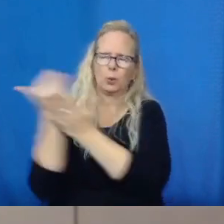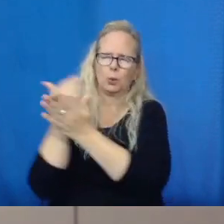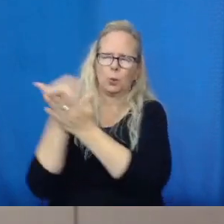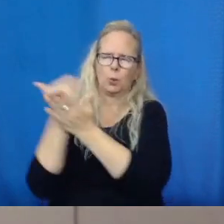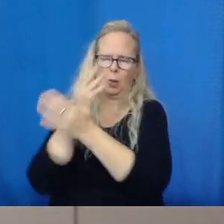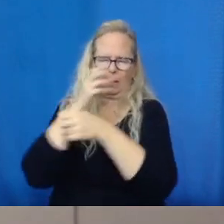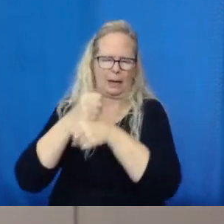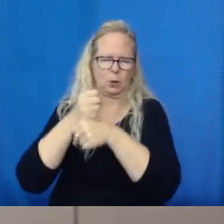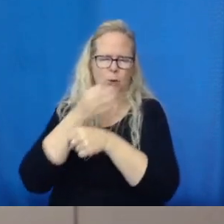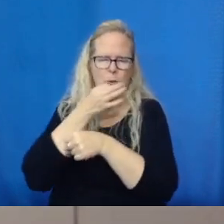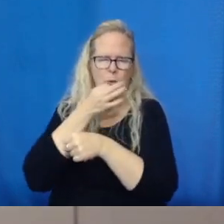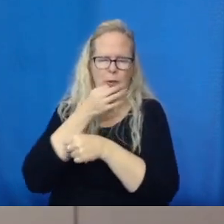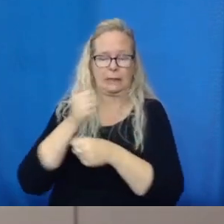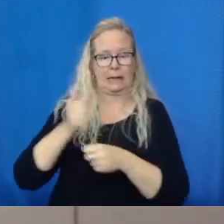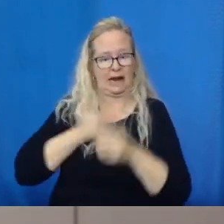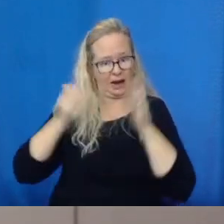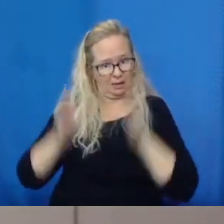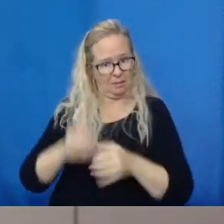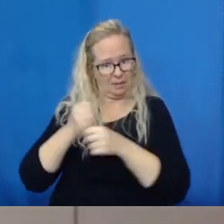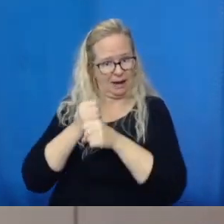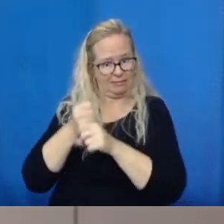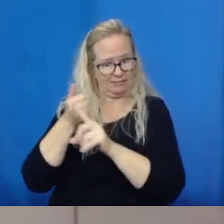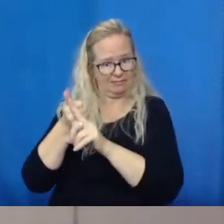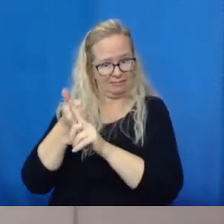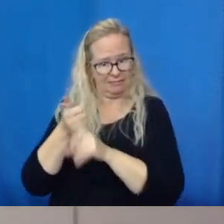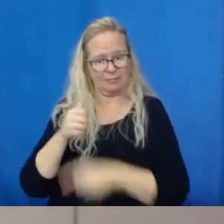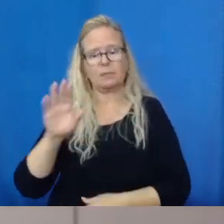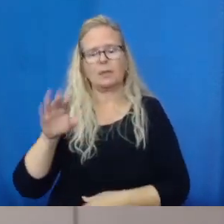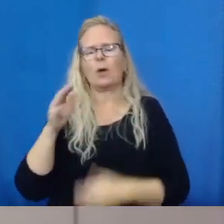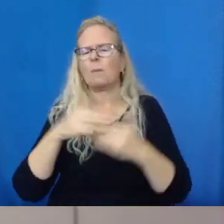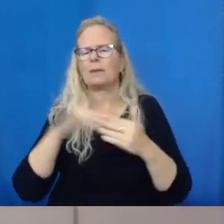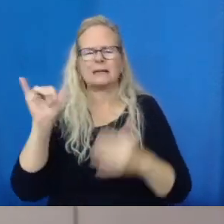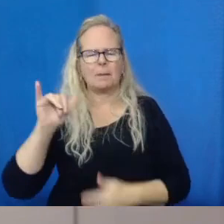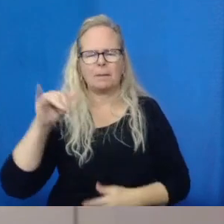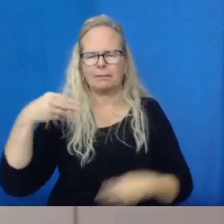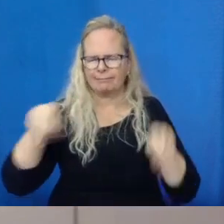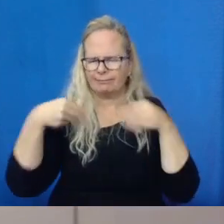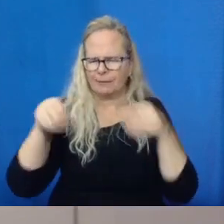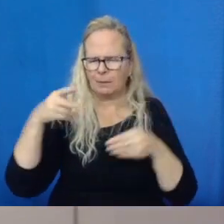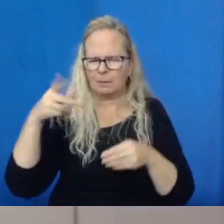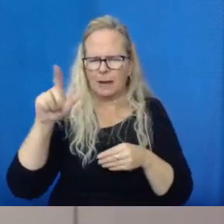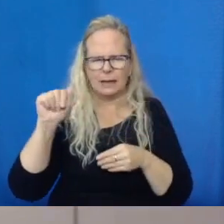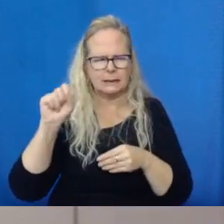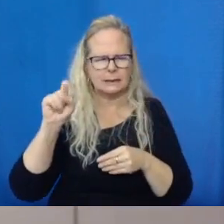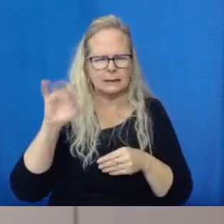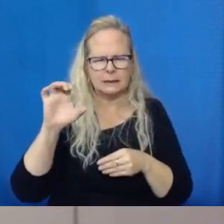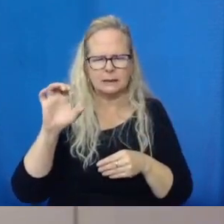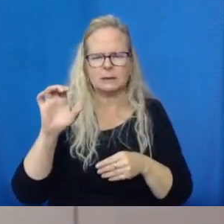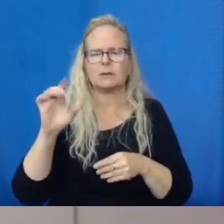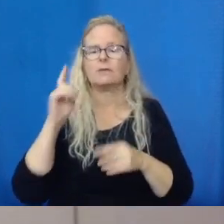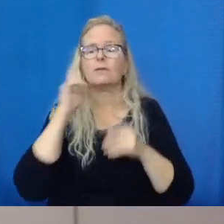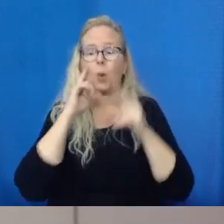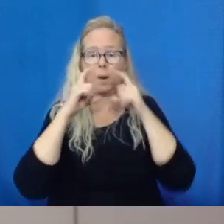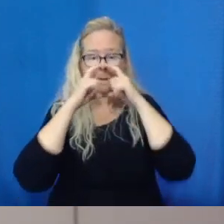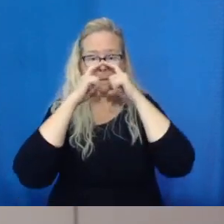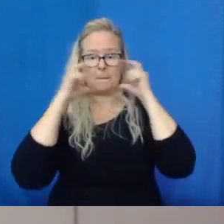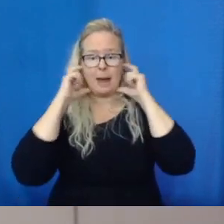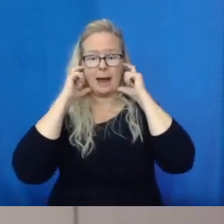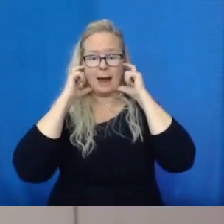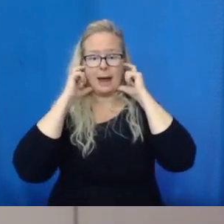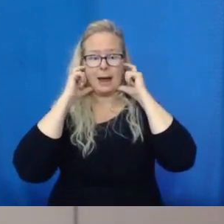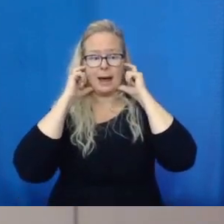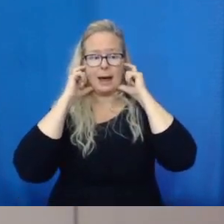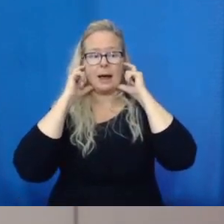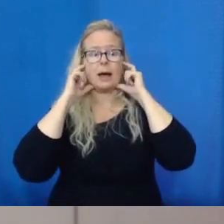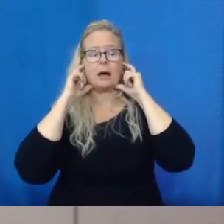So keep your eyes out for that. So the idea here, and you should do this in front of the mirror. And I'm just going to put this on my nose